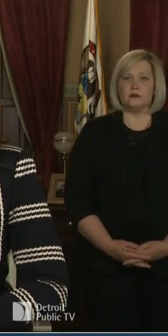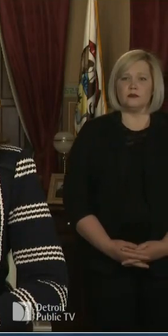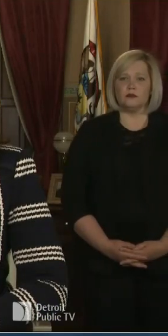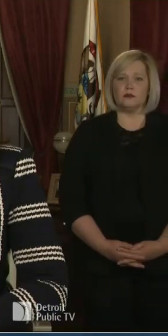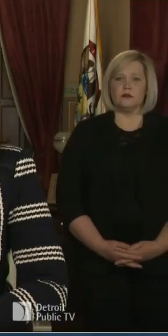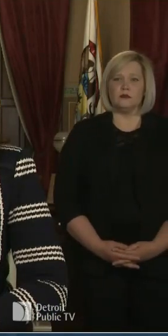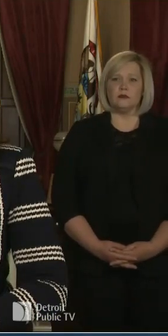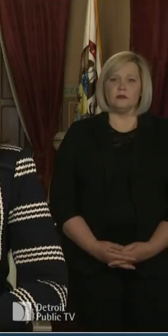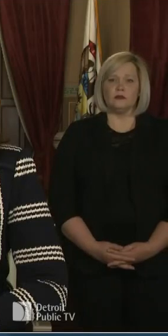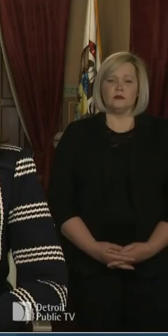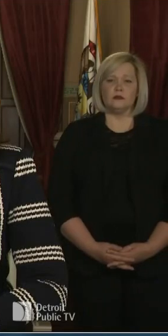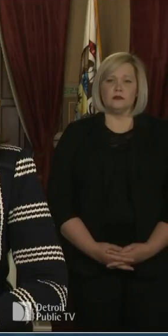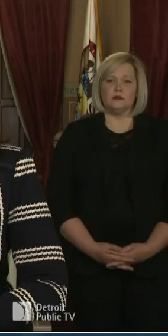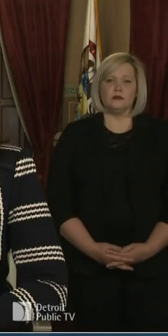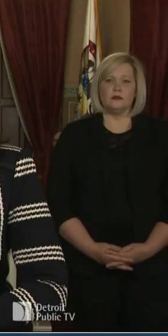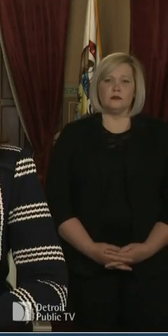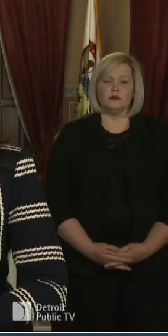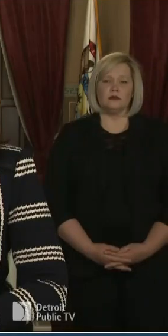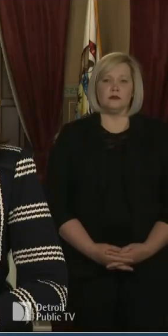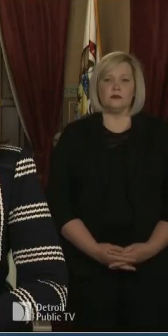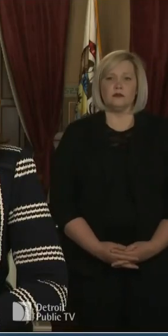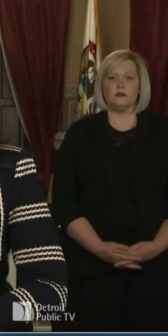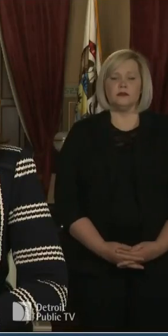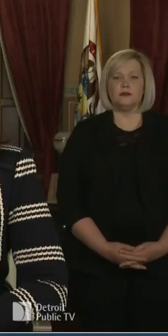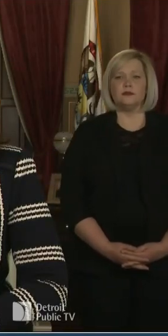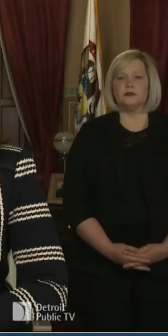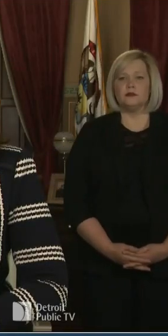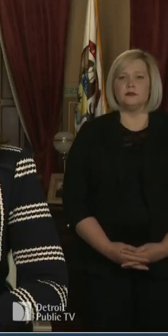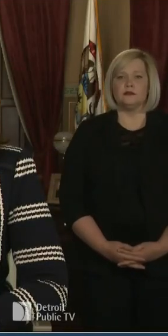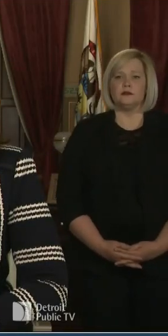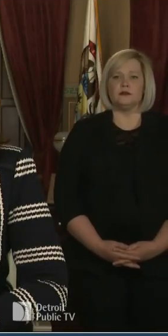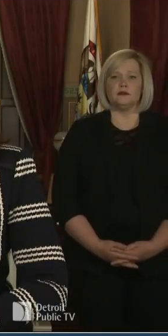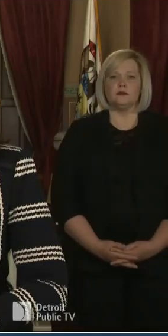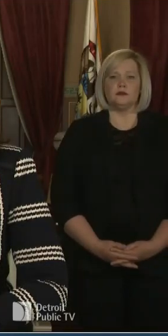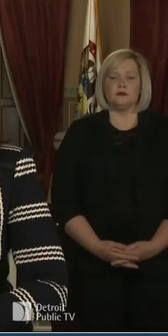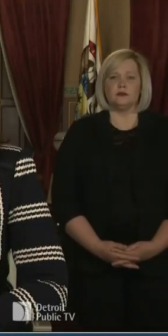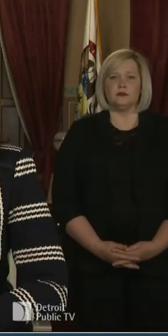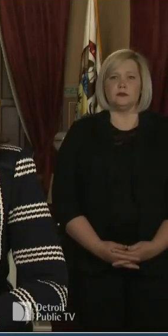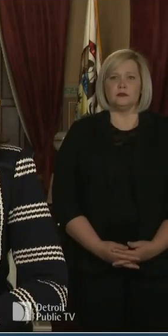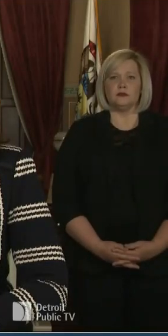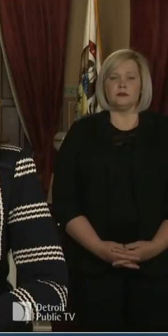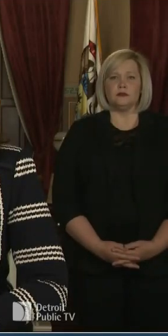Talk a little bit about what you think we need to do in the Michigan prison system to address this crisis.